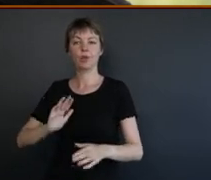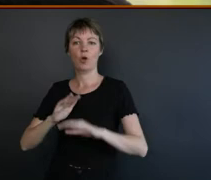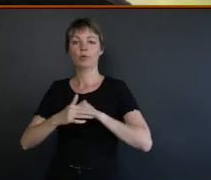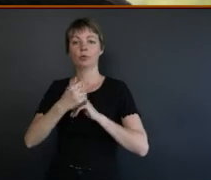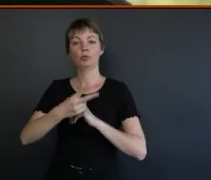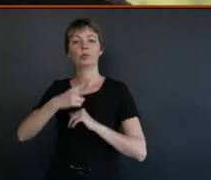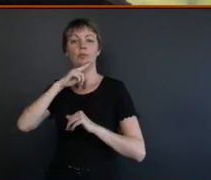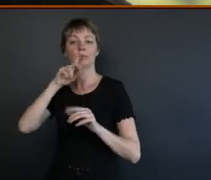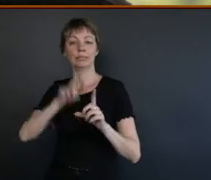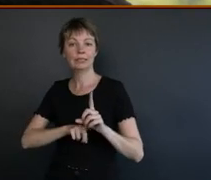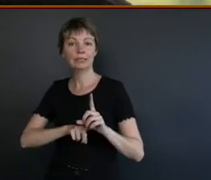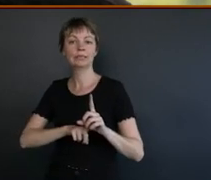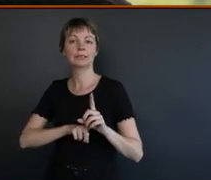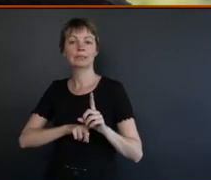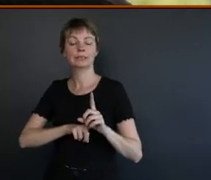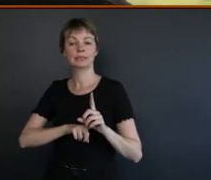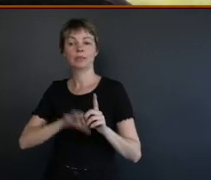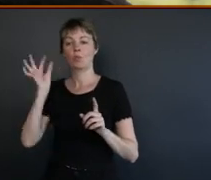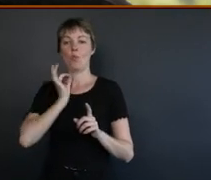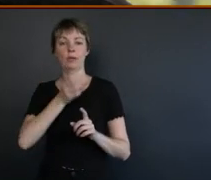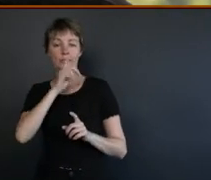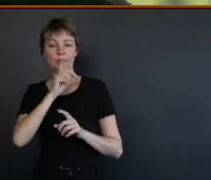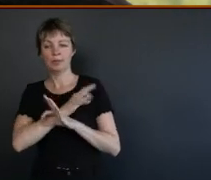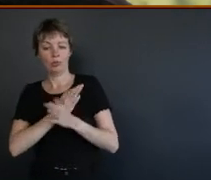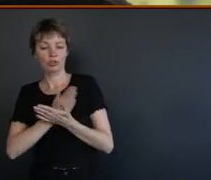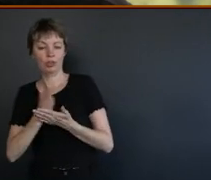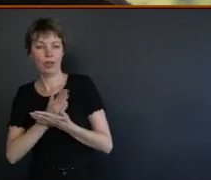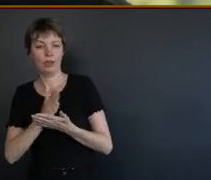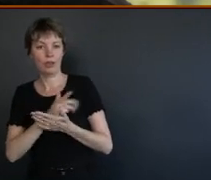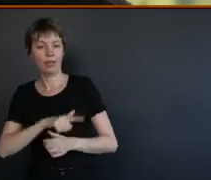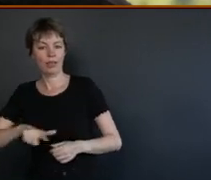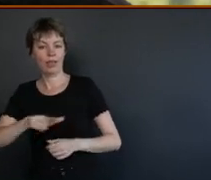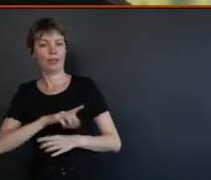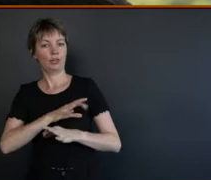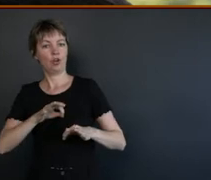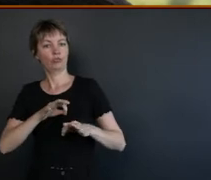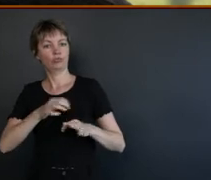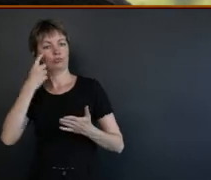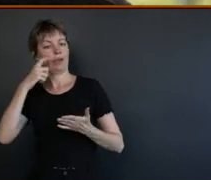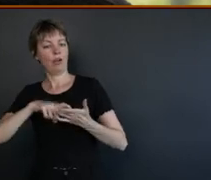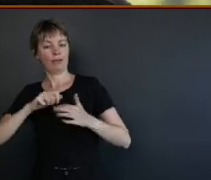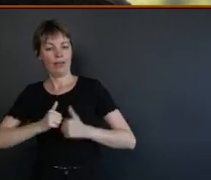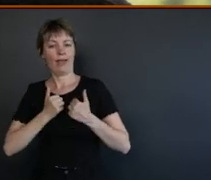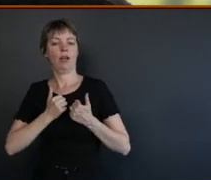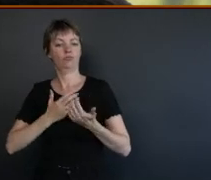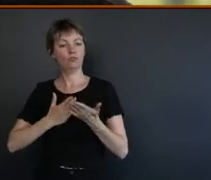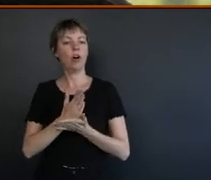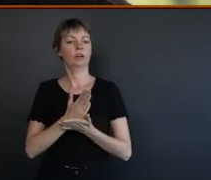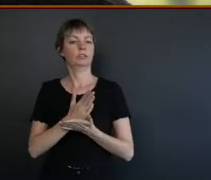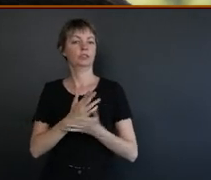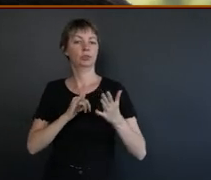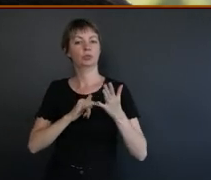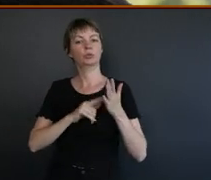of sharing the land or even acknowledging our inherent right and birthright to this country.